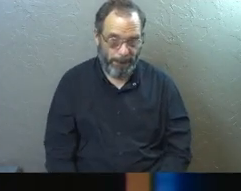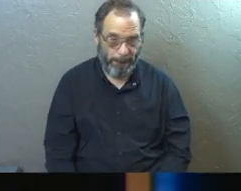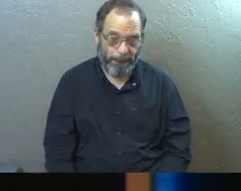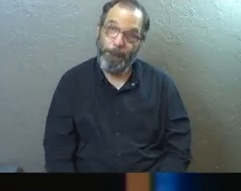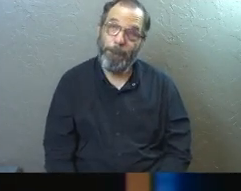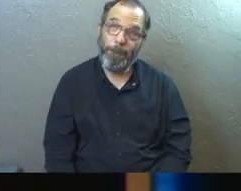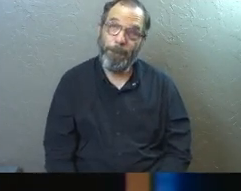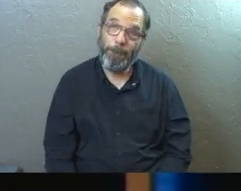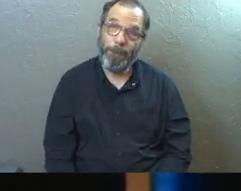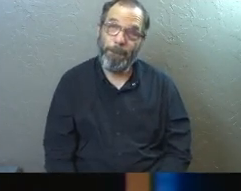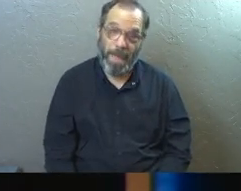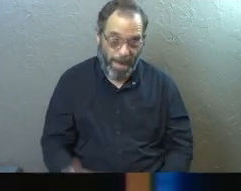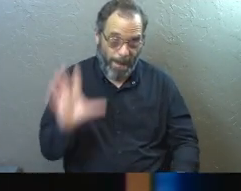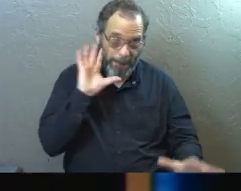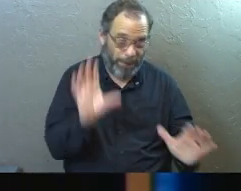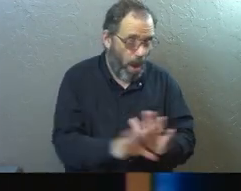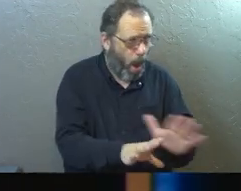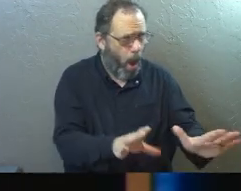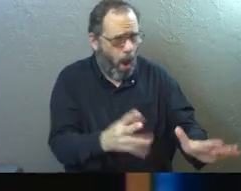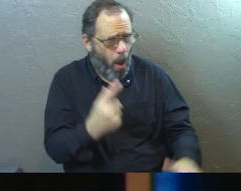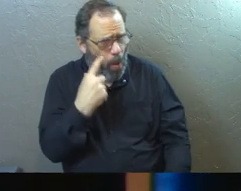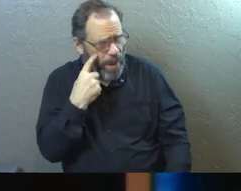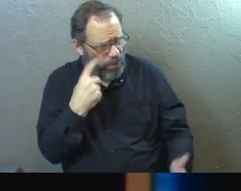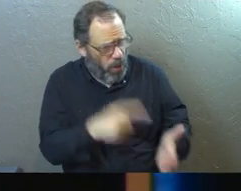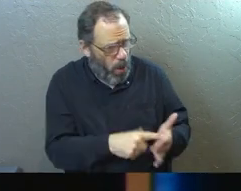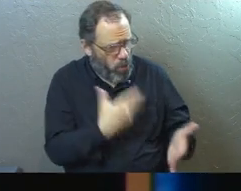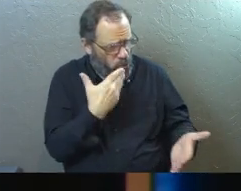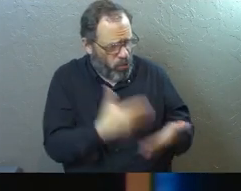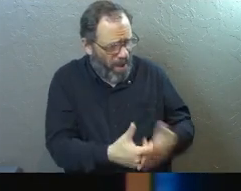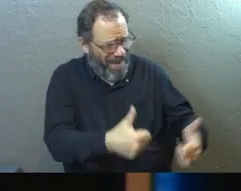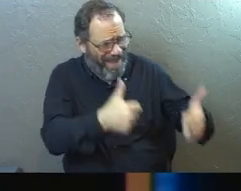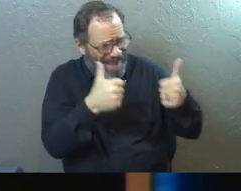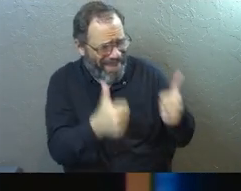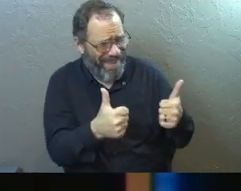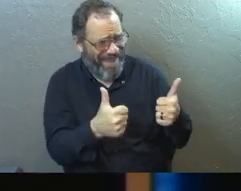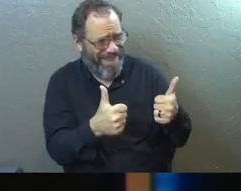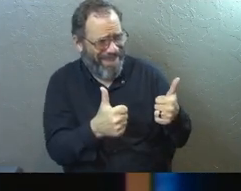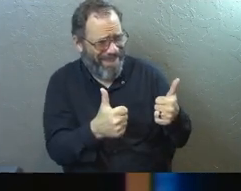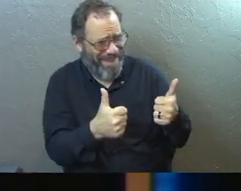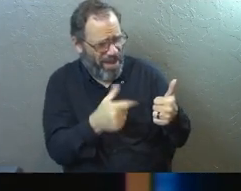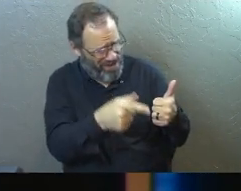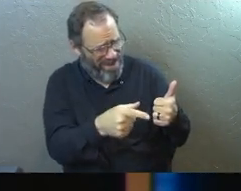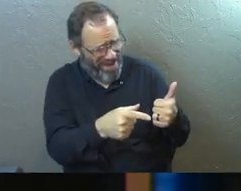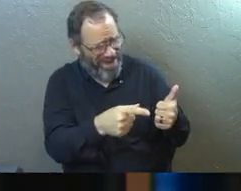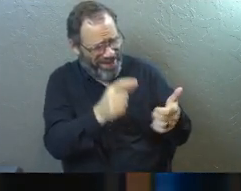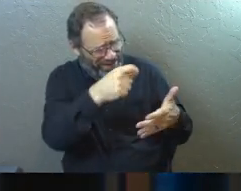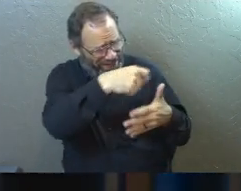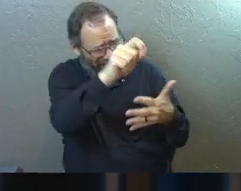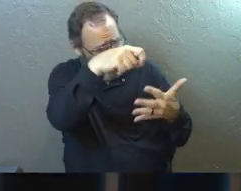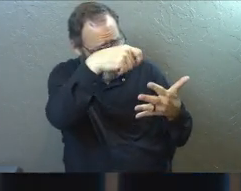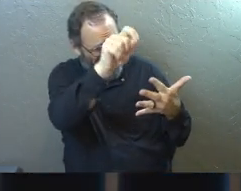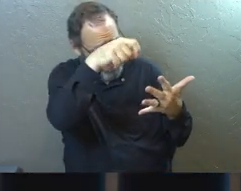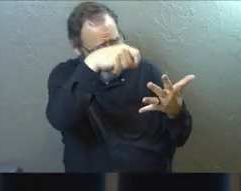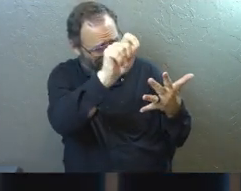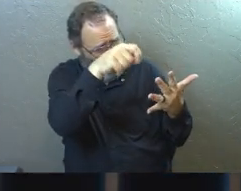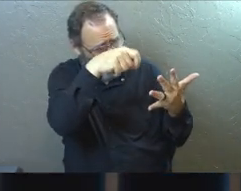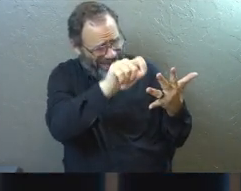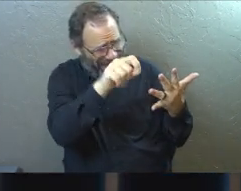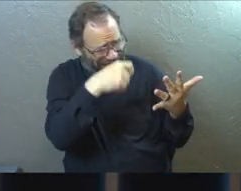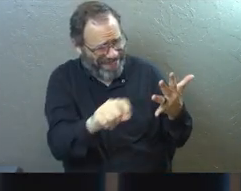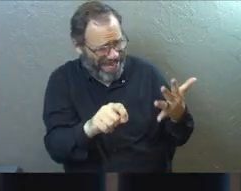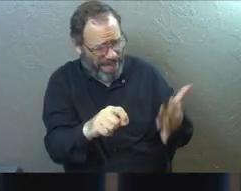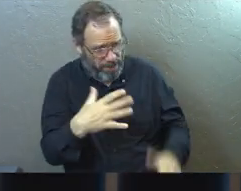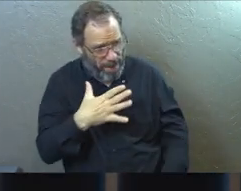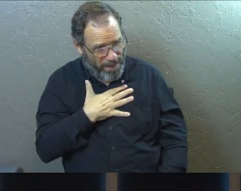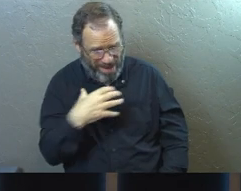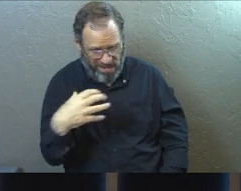So again, he's built this picture. like, I see all the stuff you're doing and it's all good stuff, right? Like you are checking the boxes of what you're supposed to be doing. But